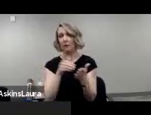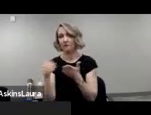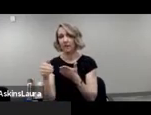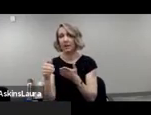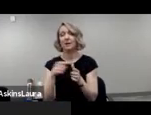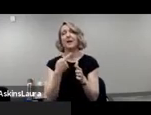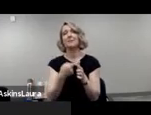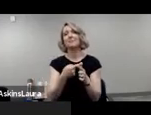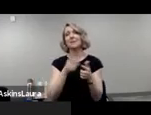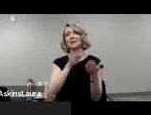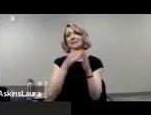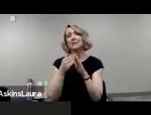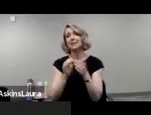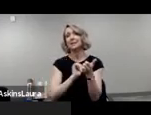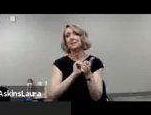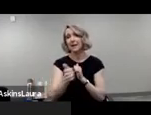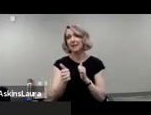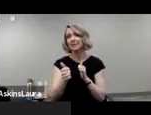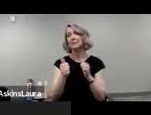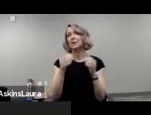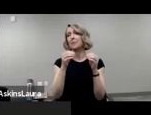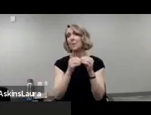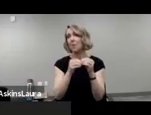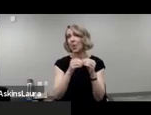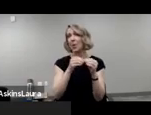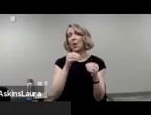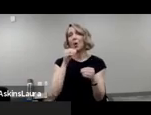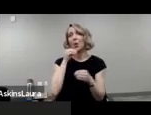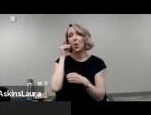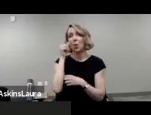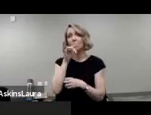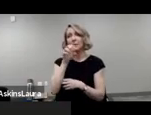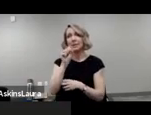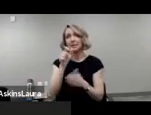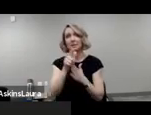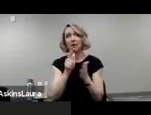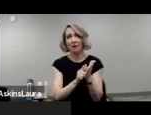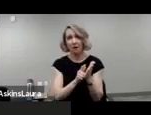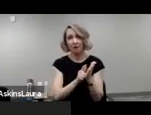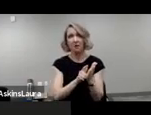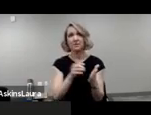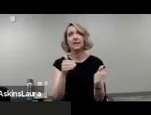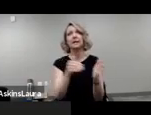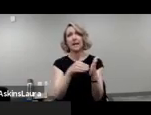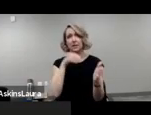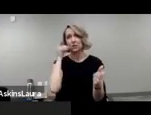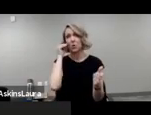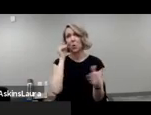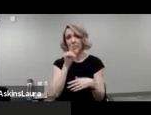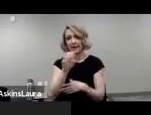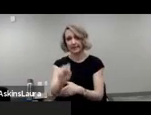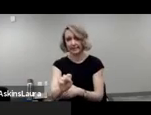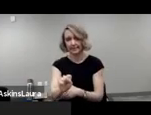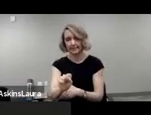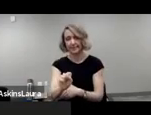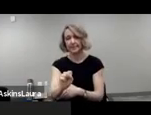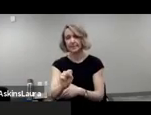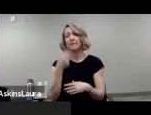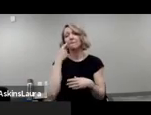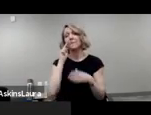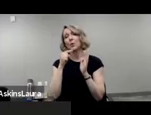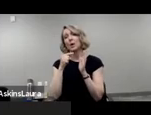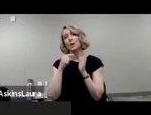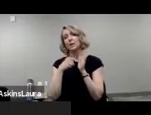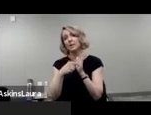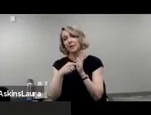like the California conservative law will have increased black and